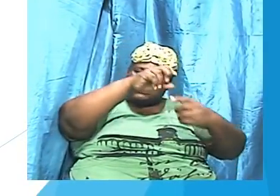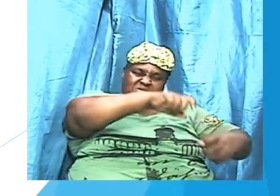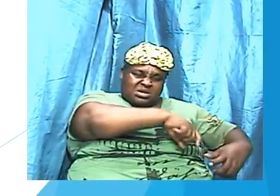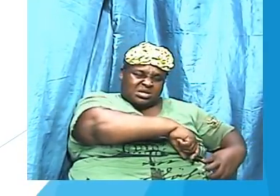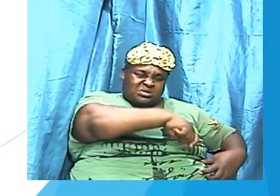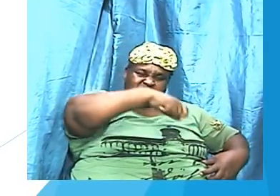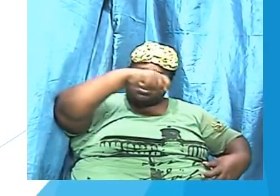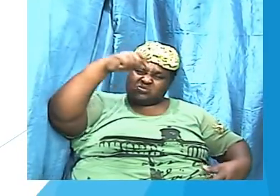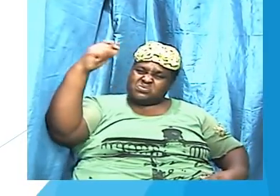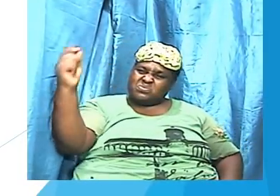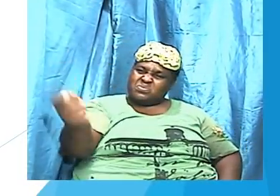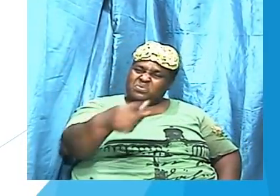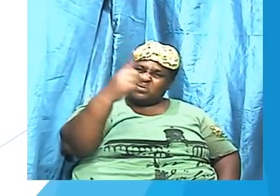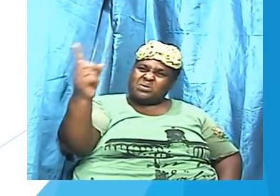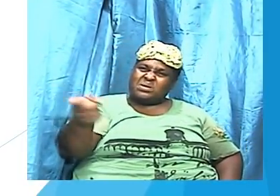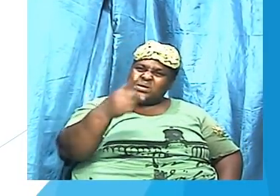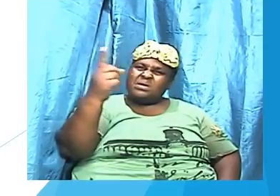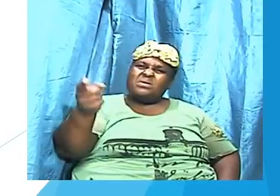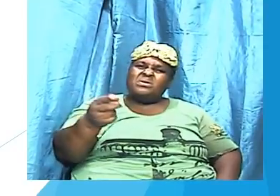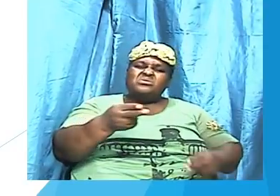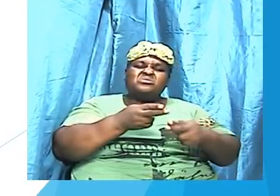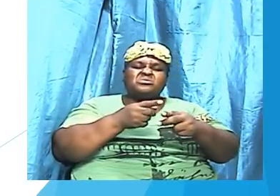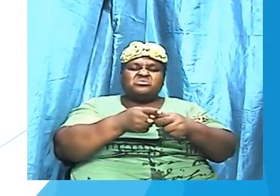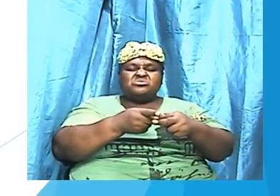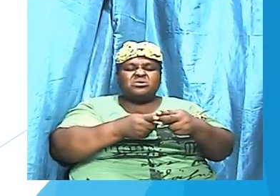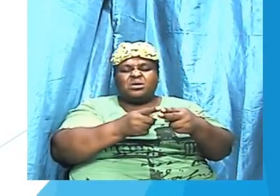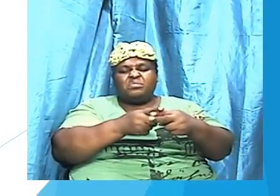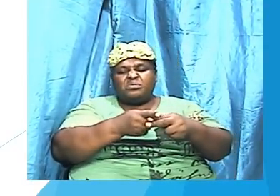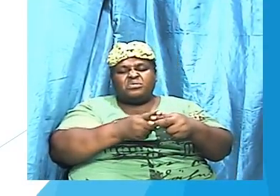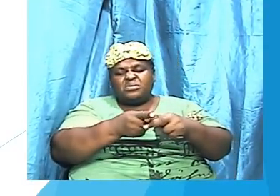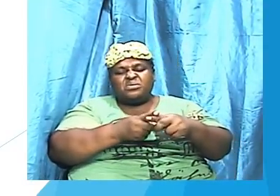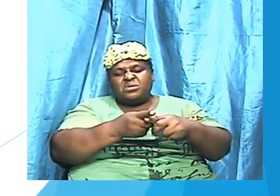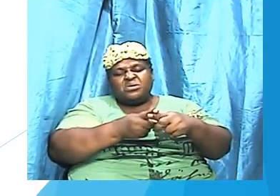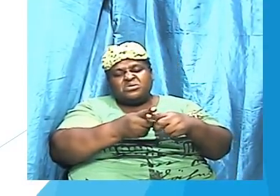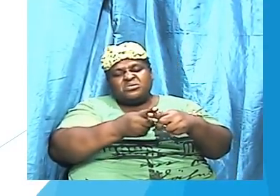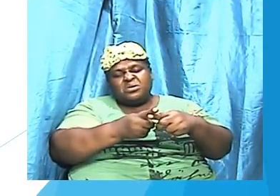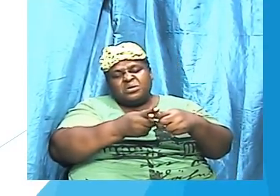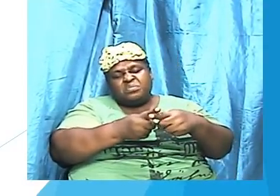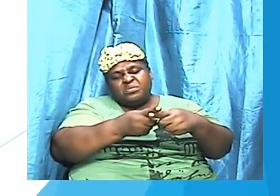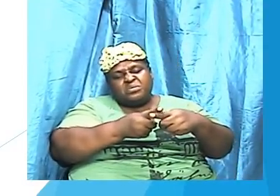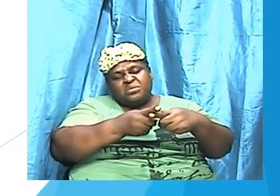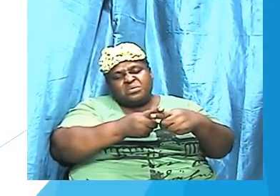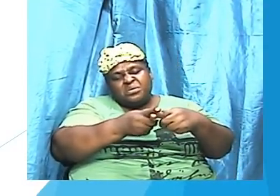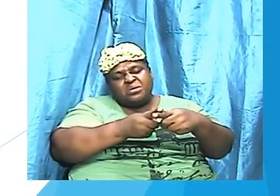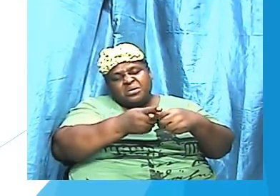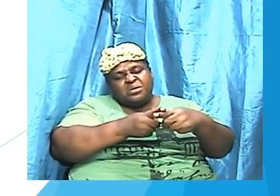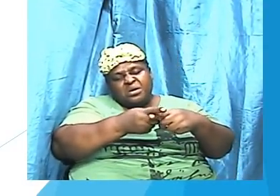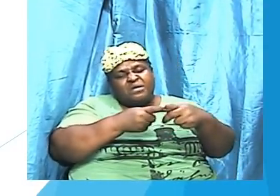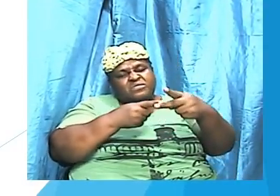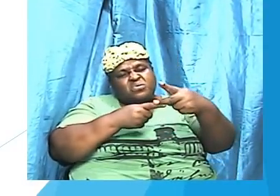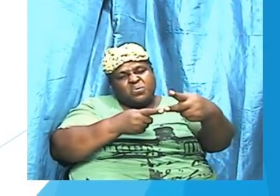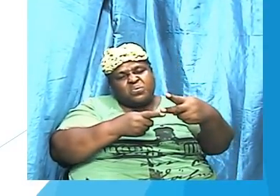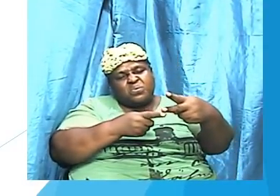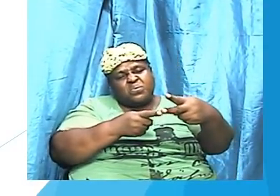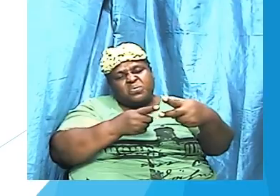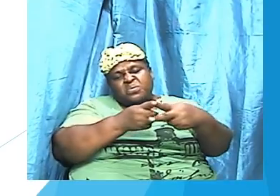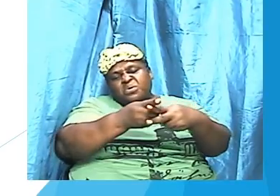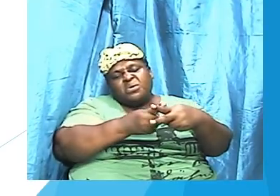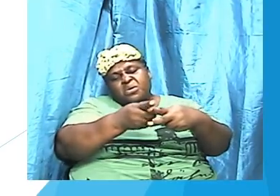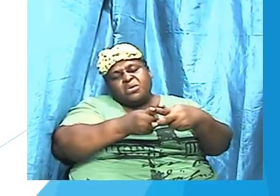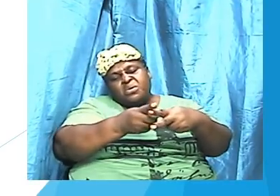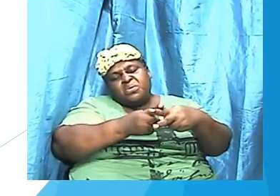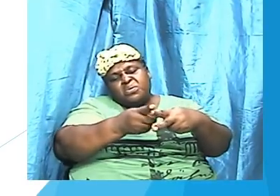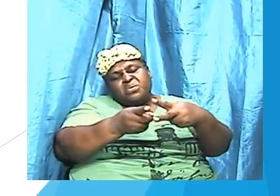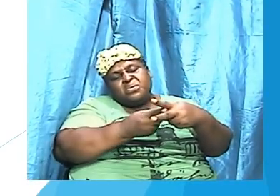both sides. It has two edges. It is sharp. And that concept